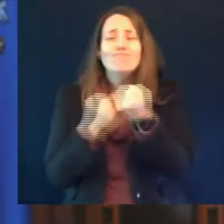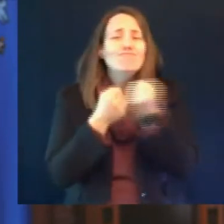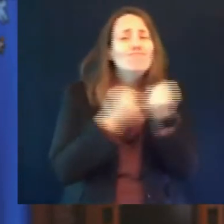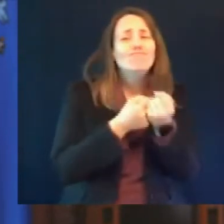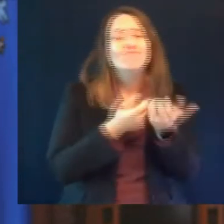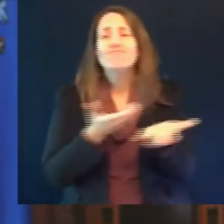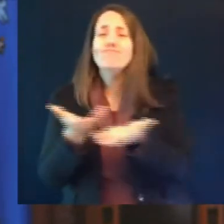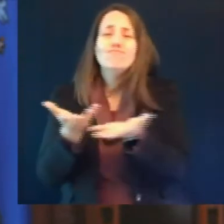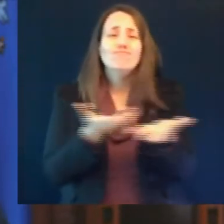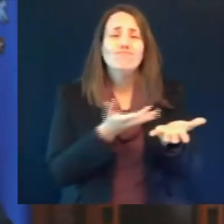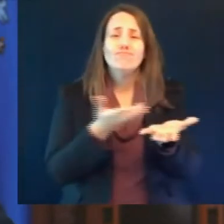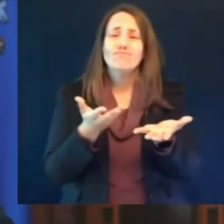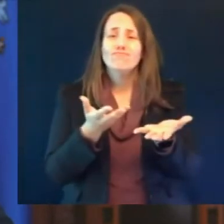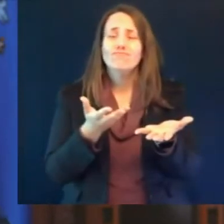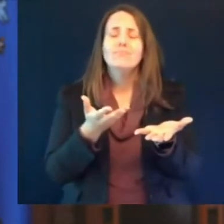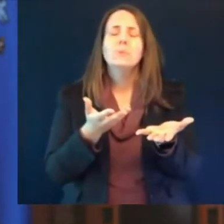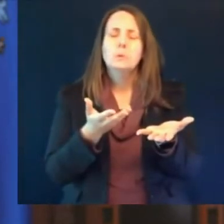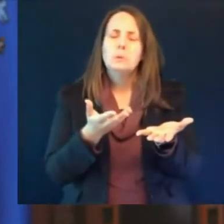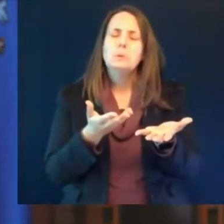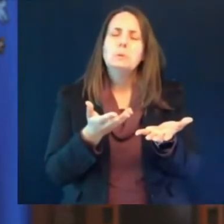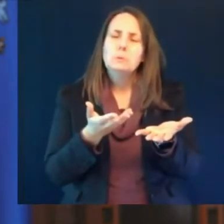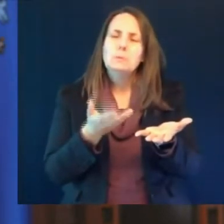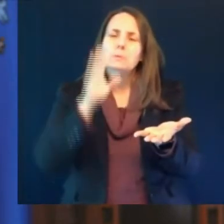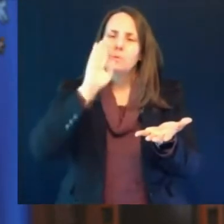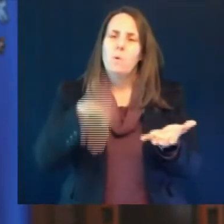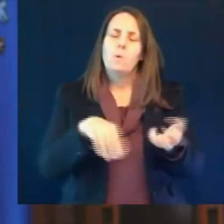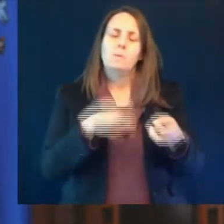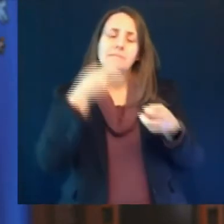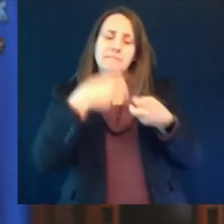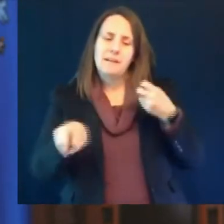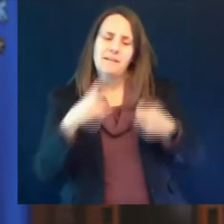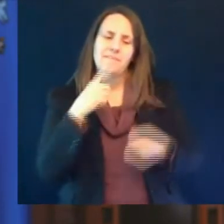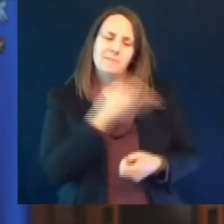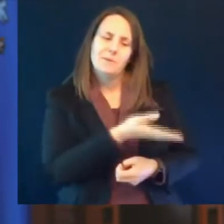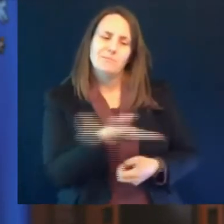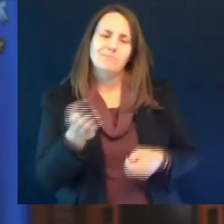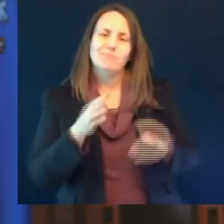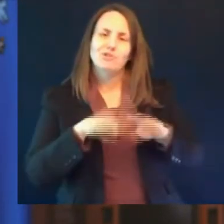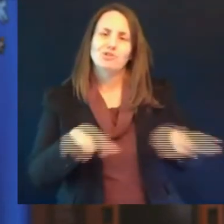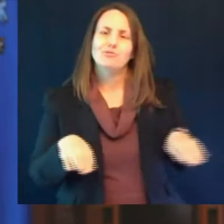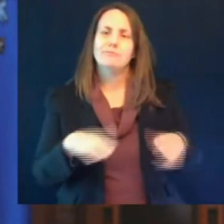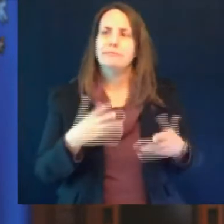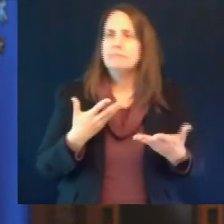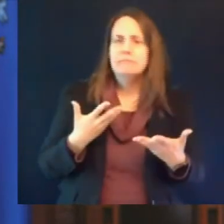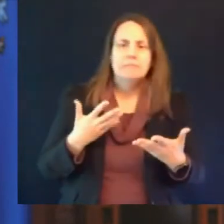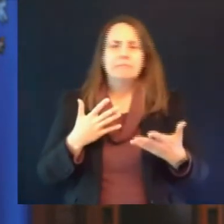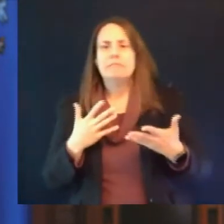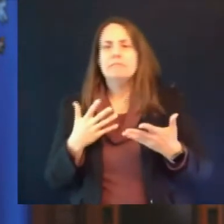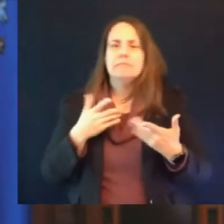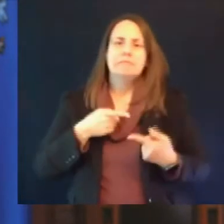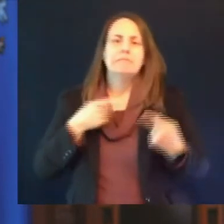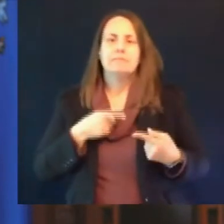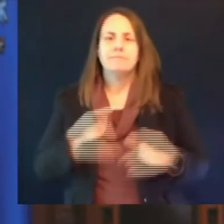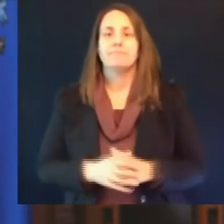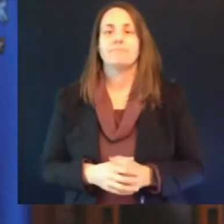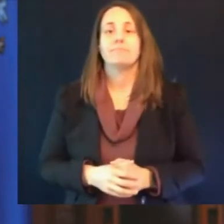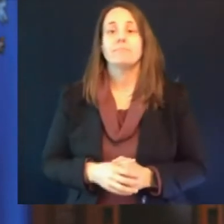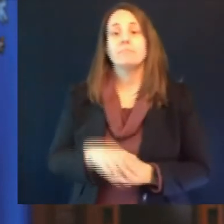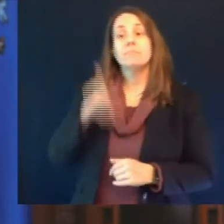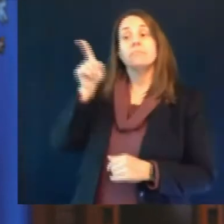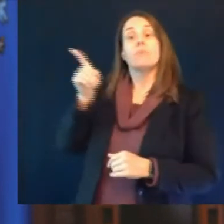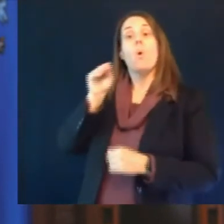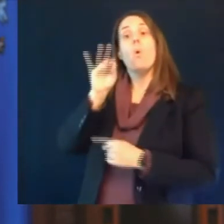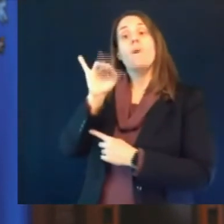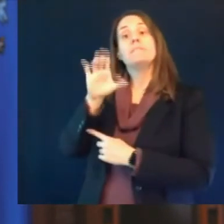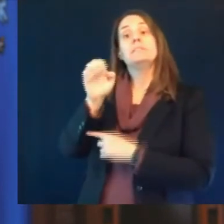the office of children's mental mental health released a report finding that wisconsin is one of the top five states for having the